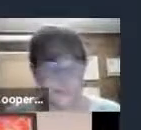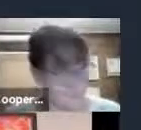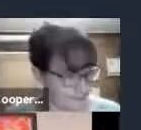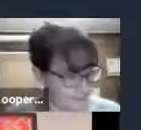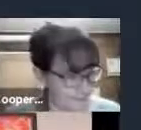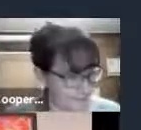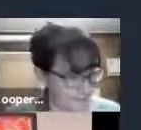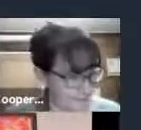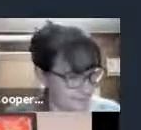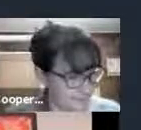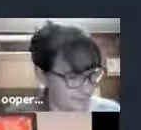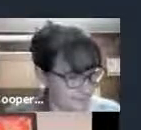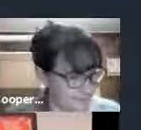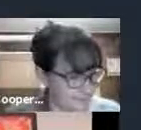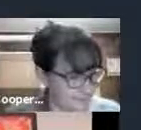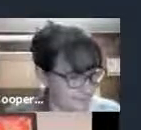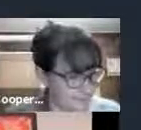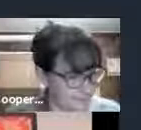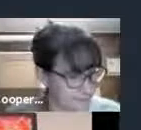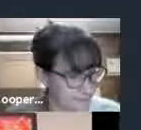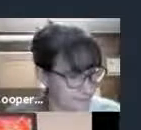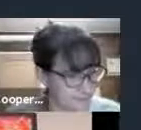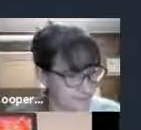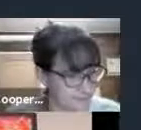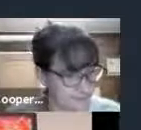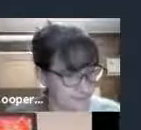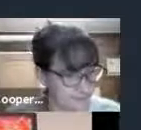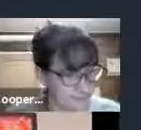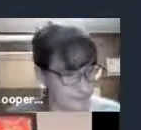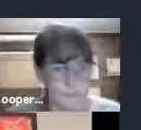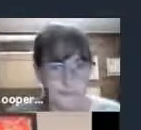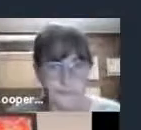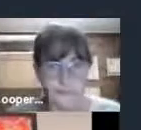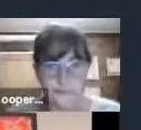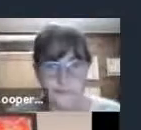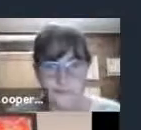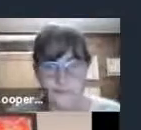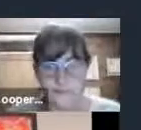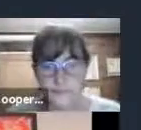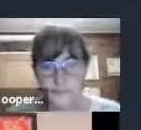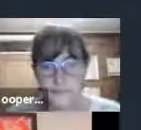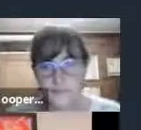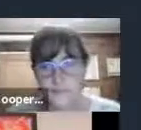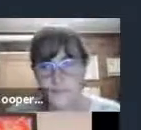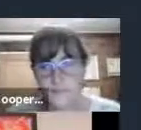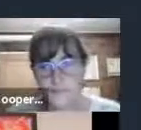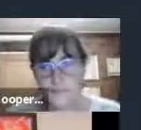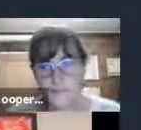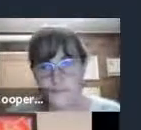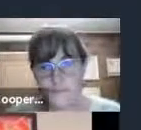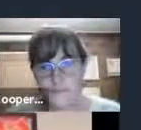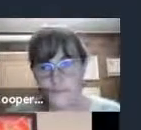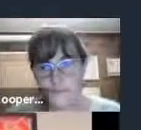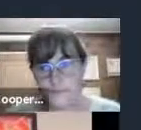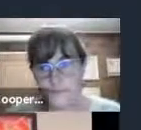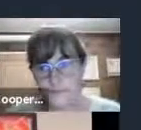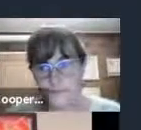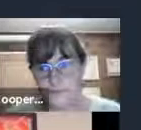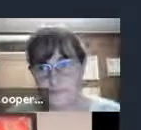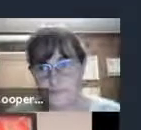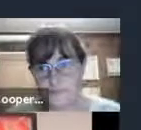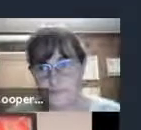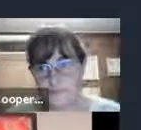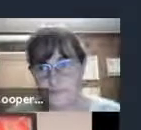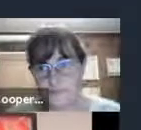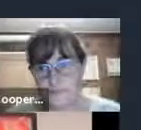and it requires leadership at every level, local, city, national and global. And I'm